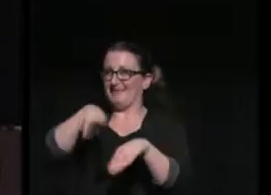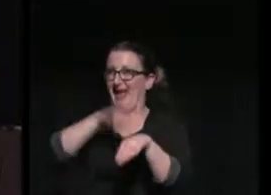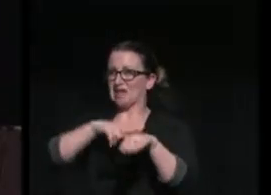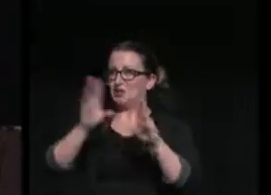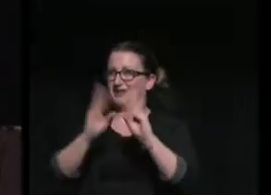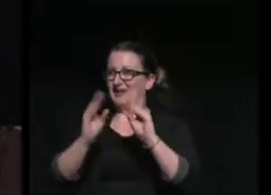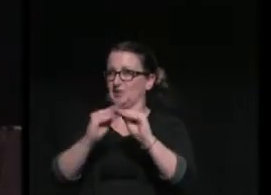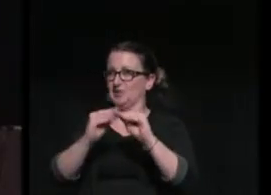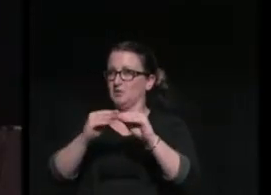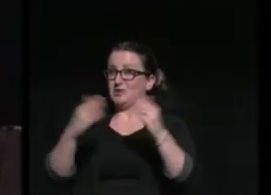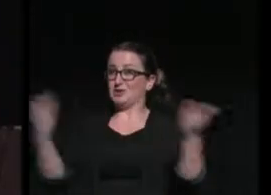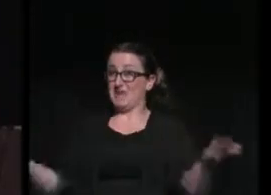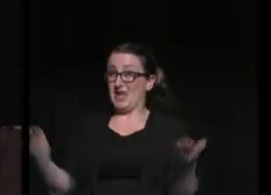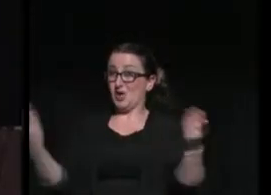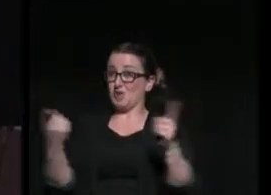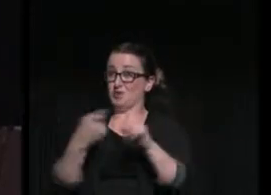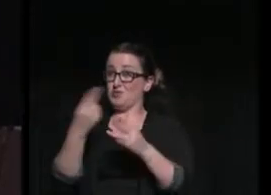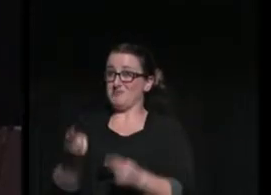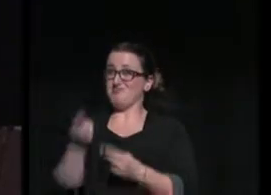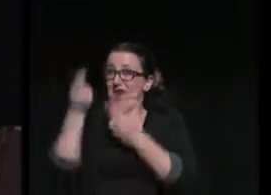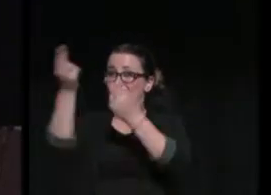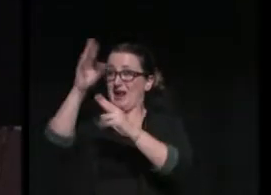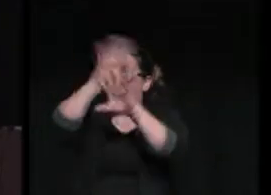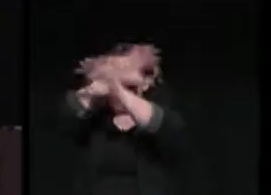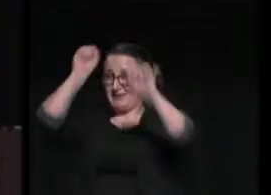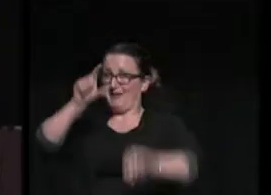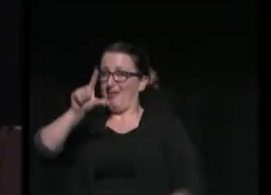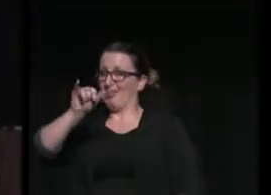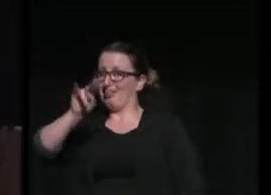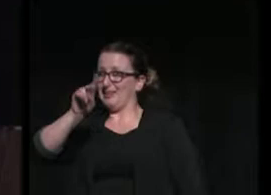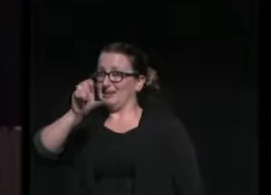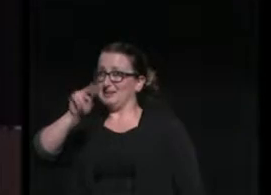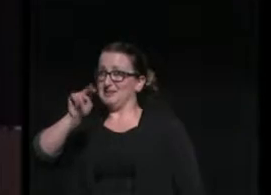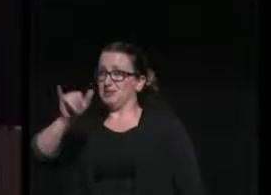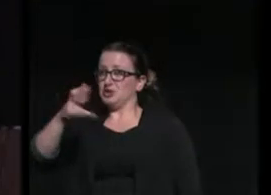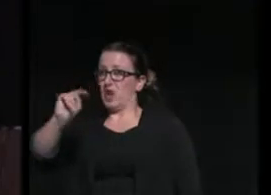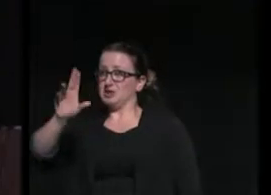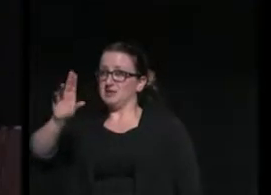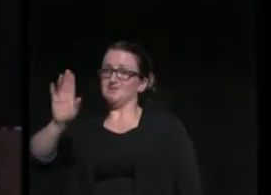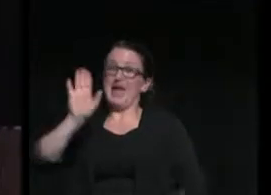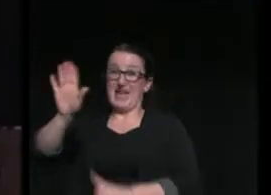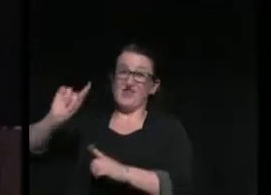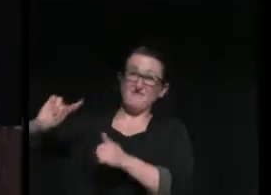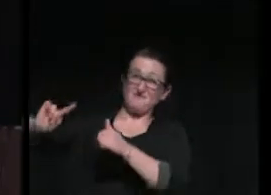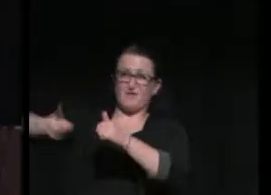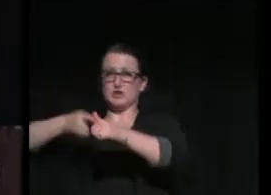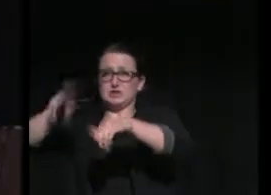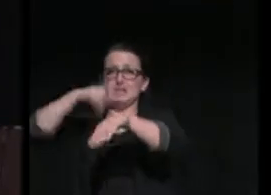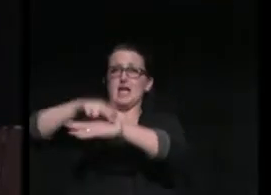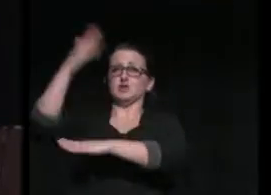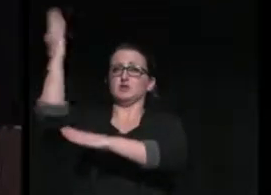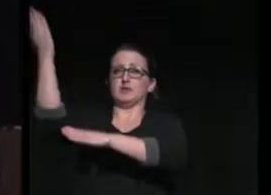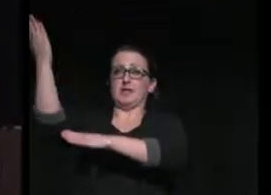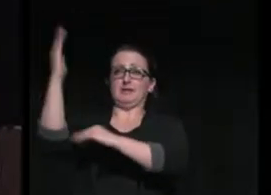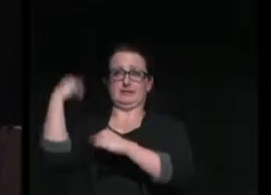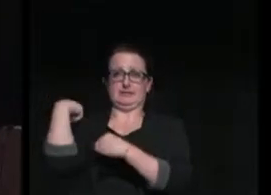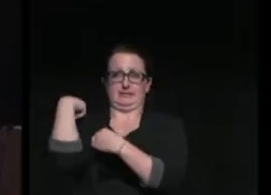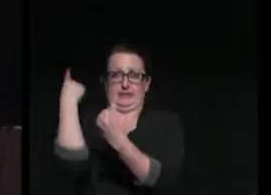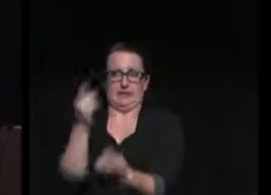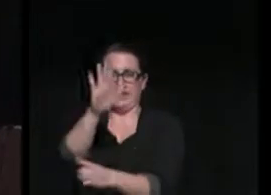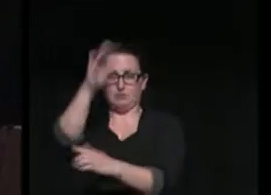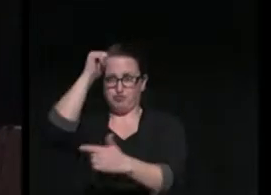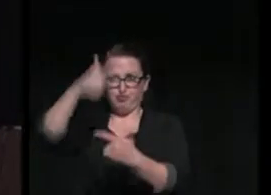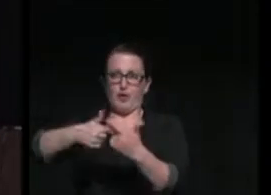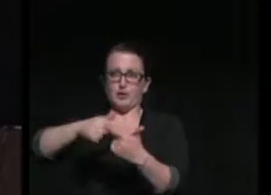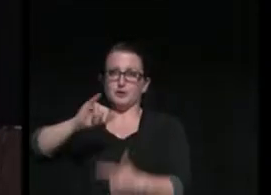to re-nominate President Lyndon Johnson. It was his first national address since his brother, President John Kennedy, was